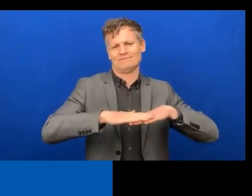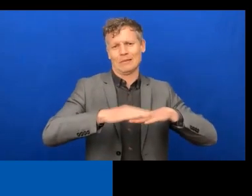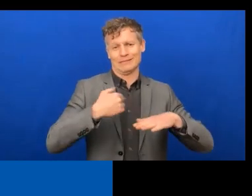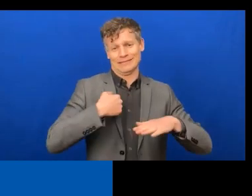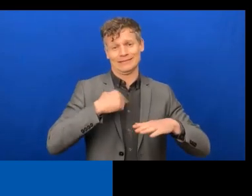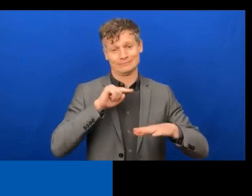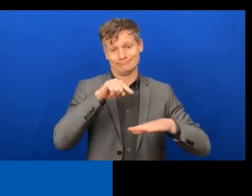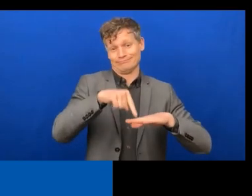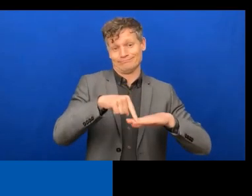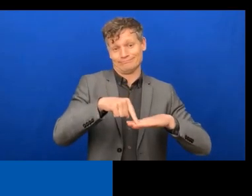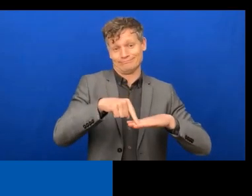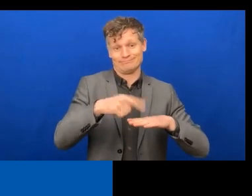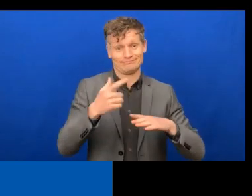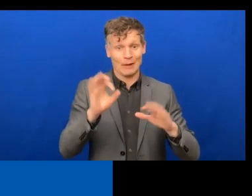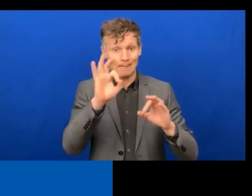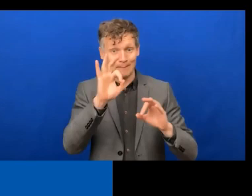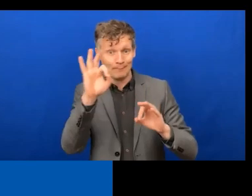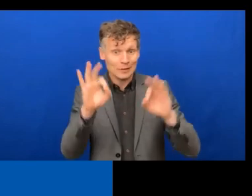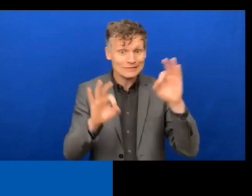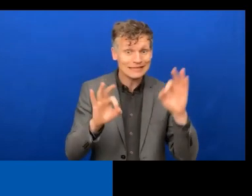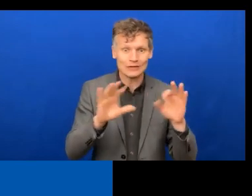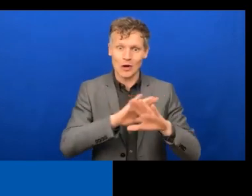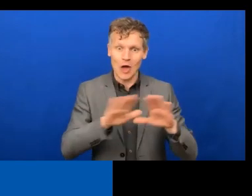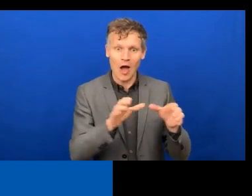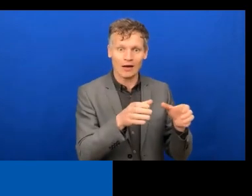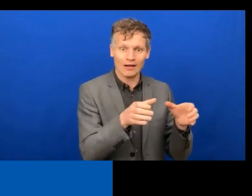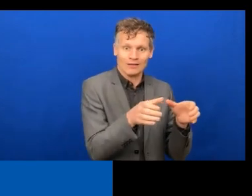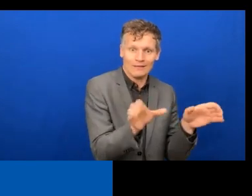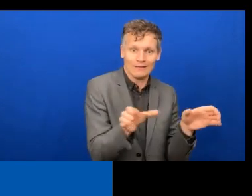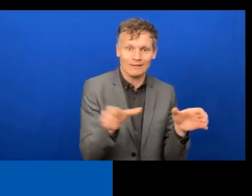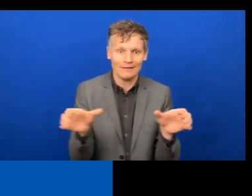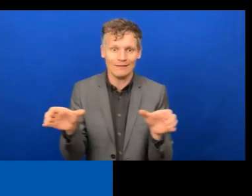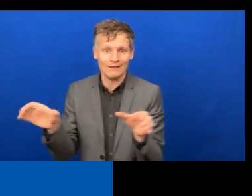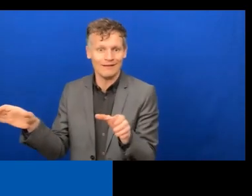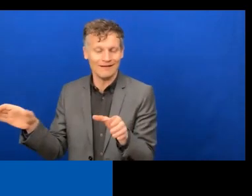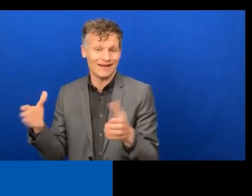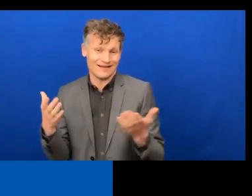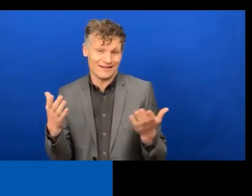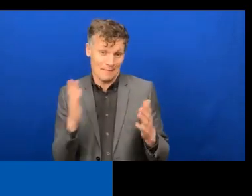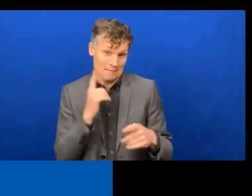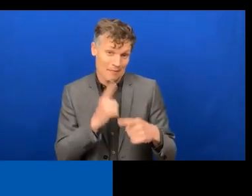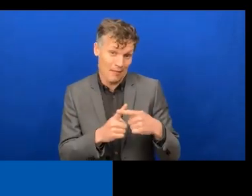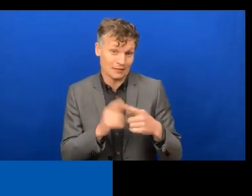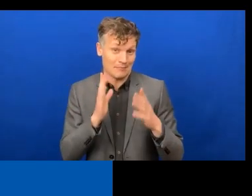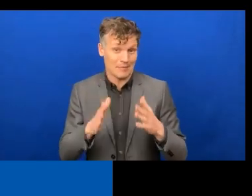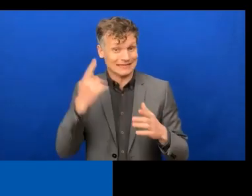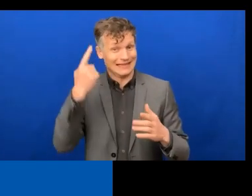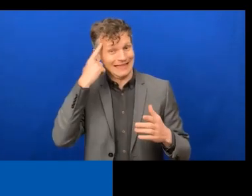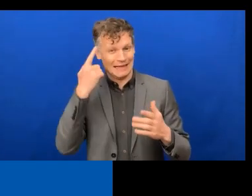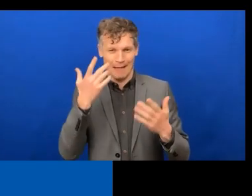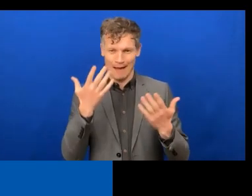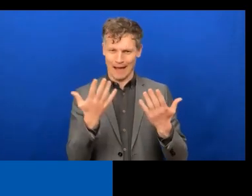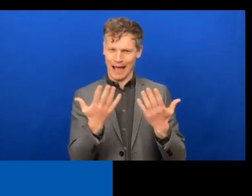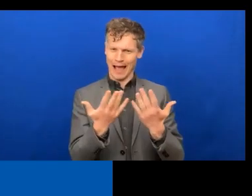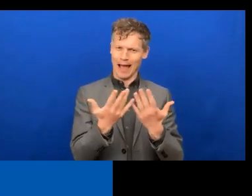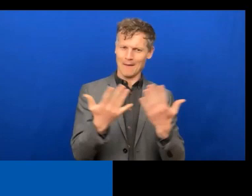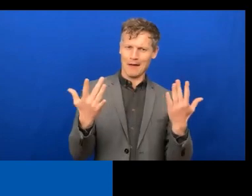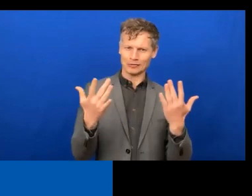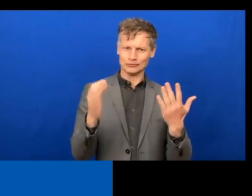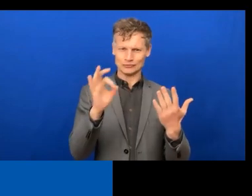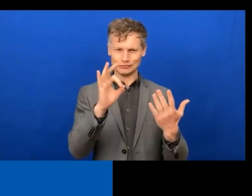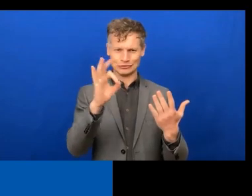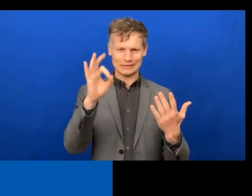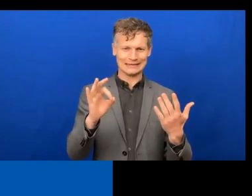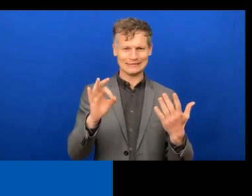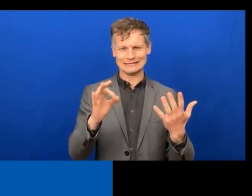percentages, they're not cumulative. We need to sort of think about a figure somewhere in the middle